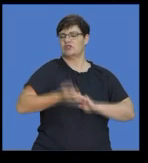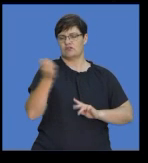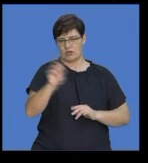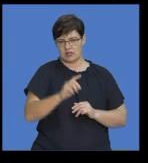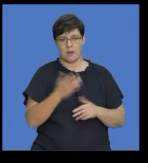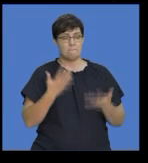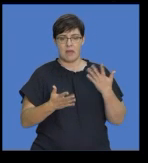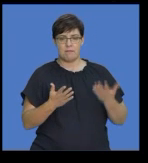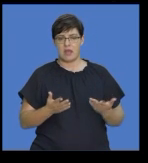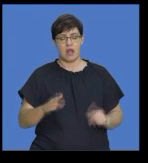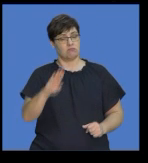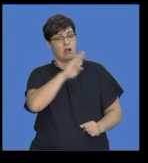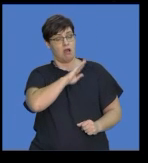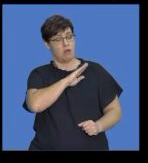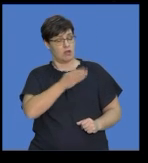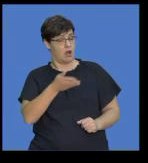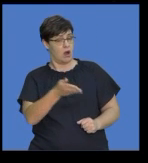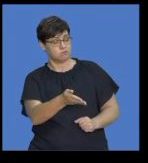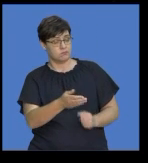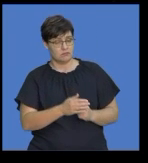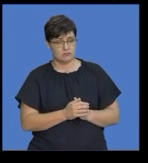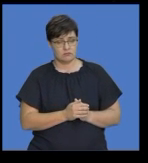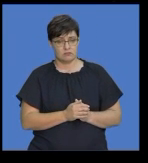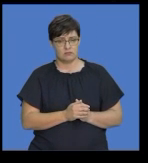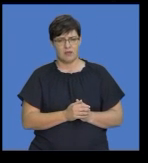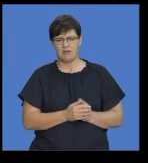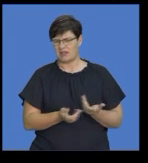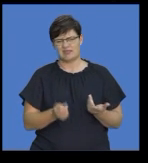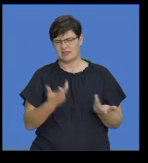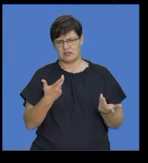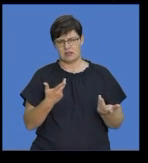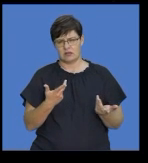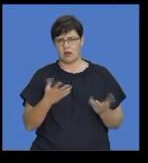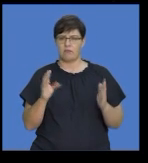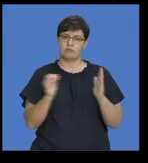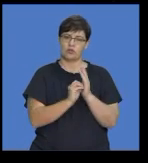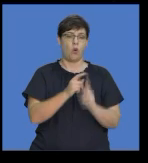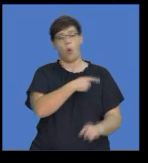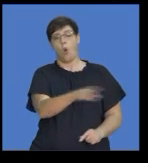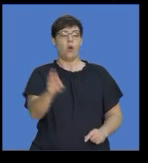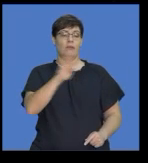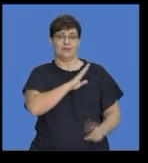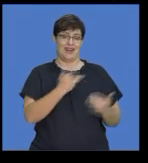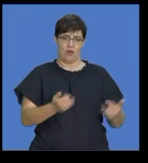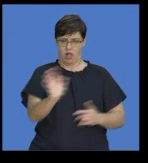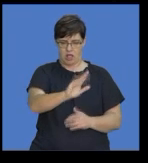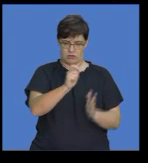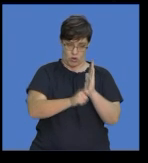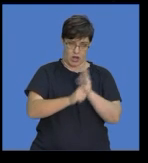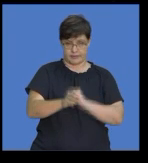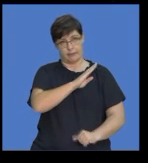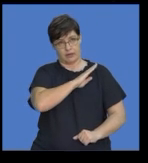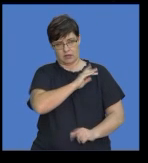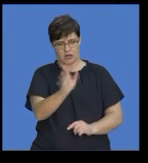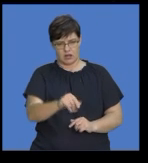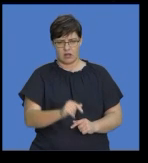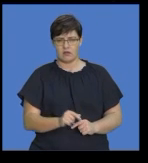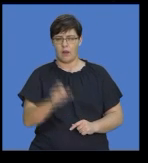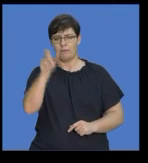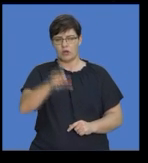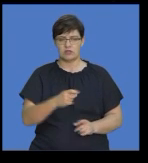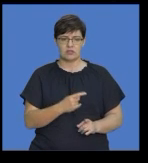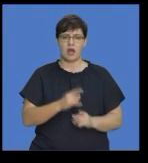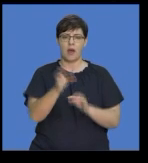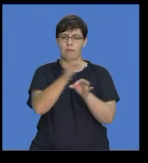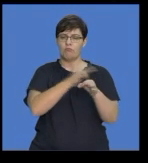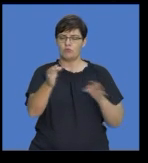he could have served in the military. That's very rare. But please don't put everybody in the military now. Did your loved one win any